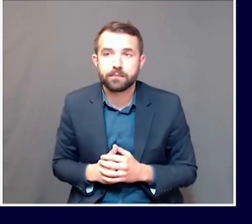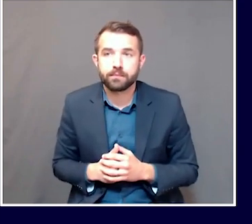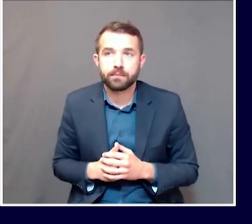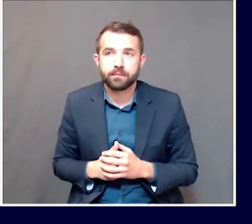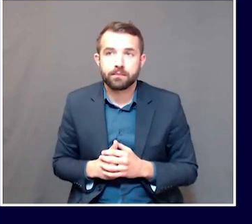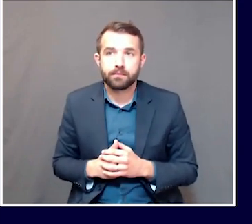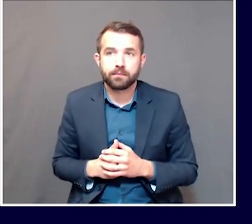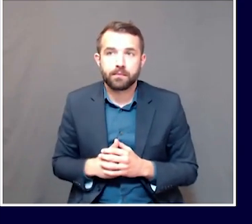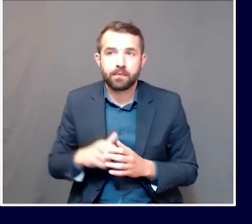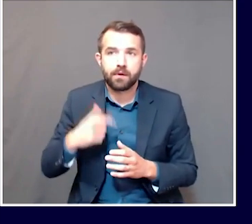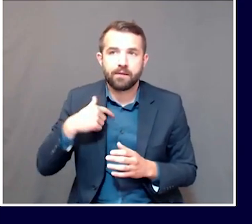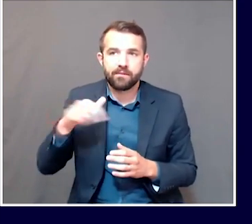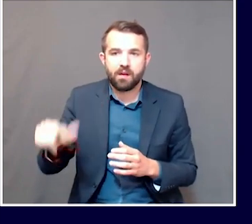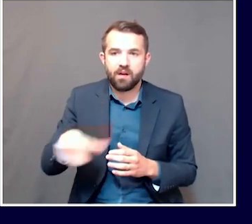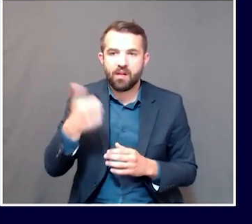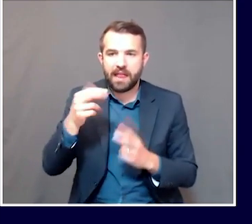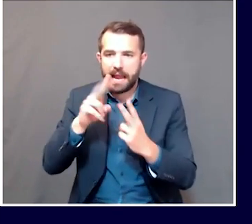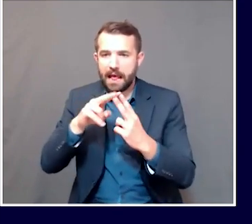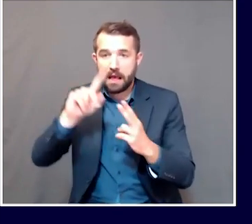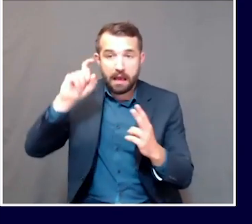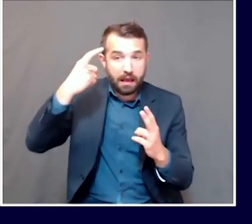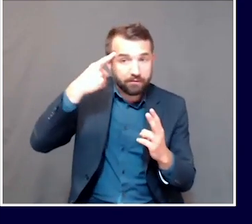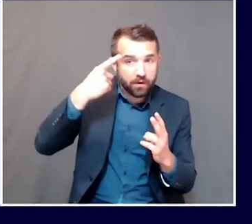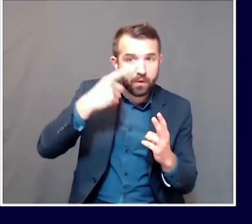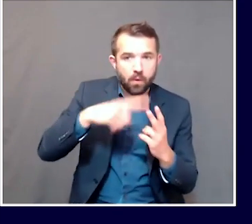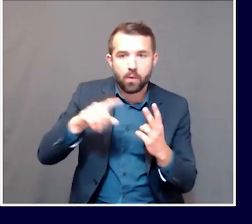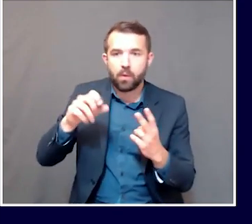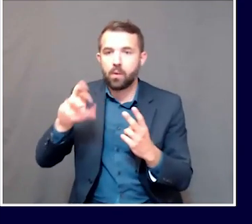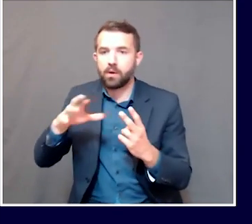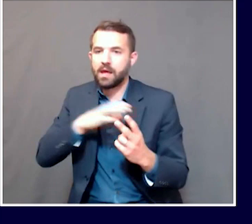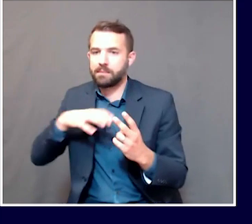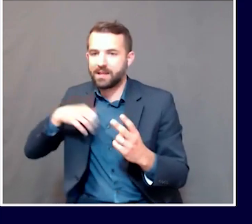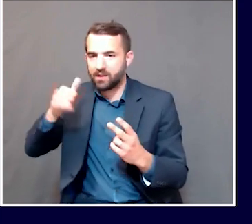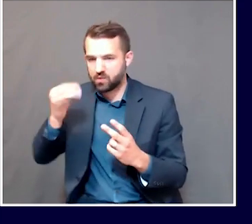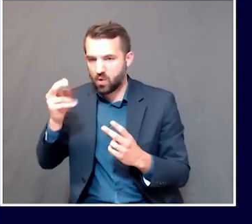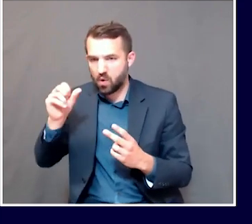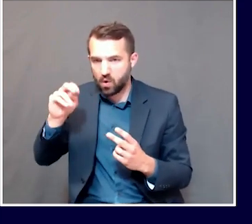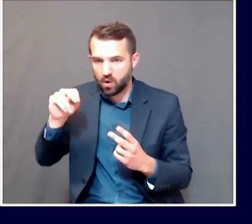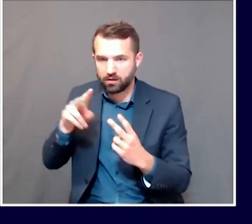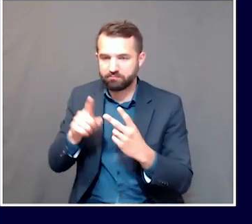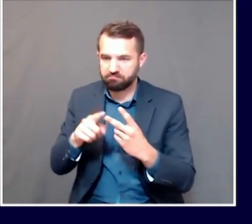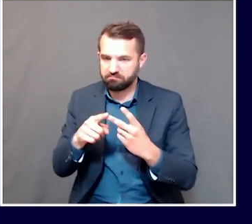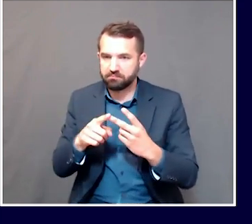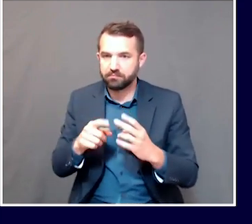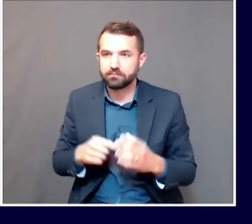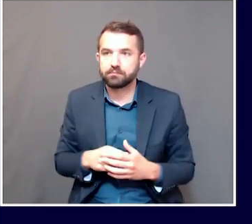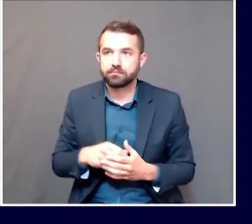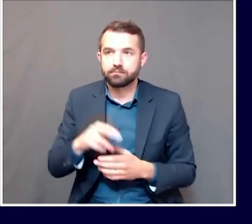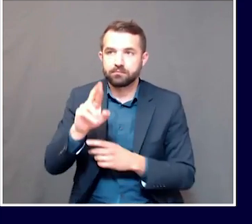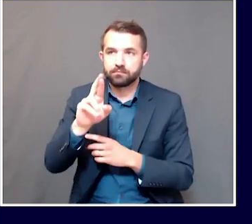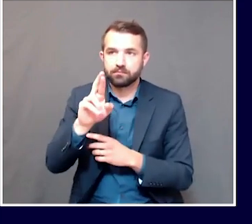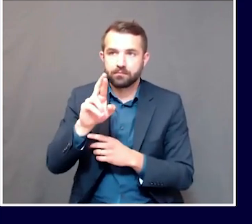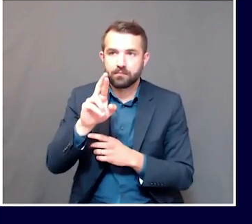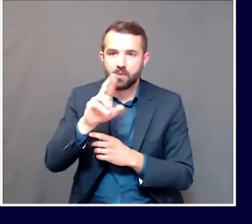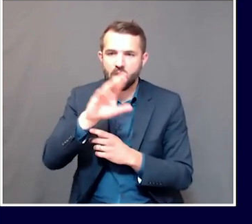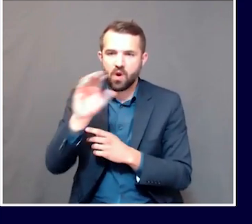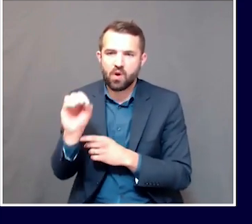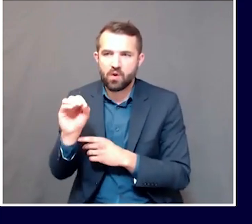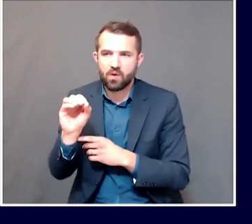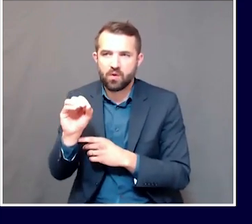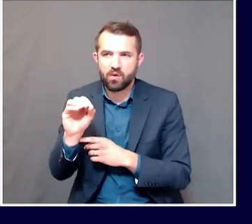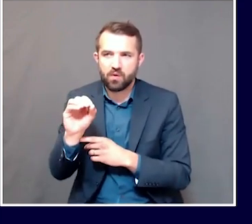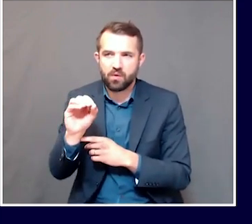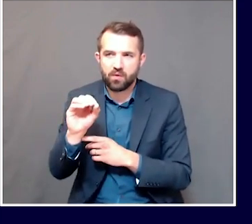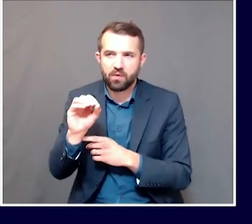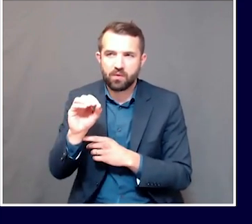either the governor or Commissioner Johnson. One, what is the R-naught at this point? Yeah.